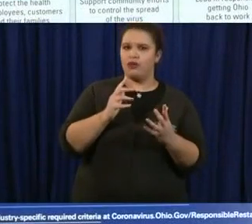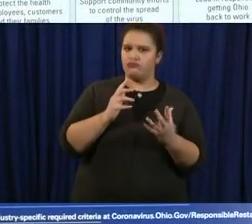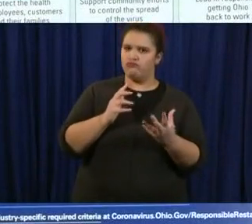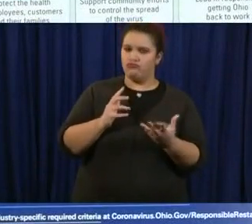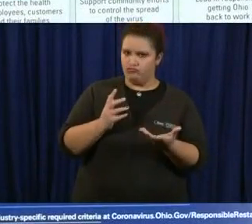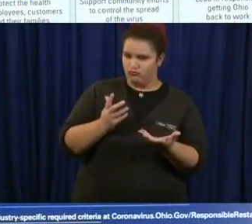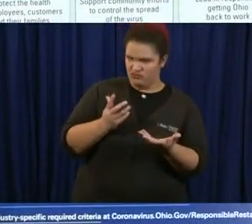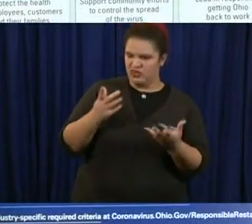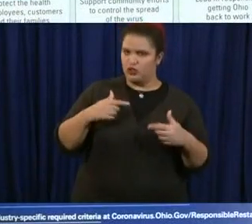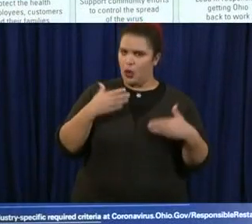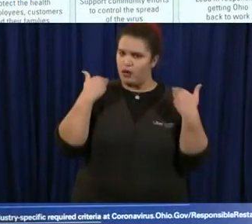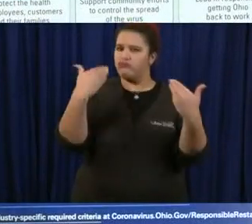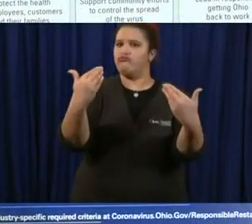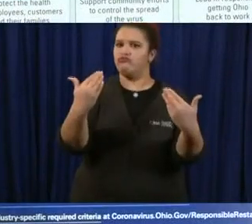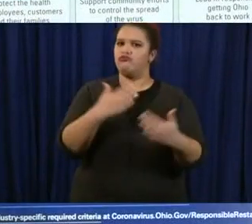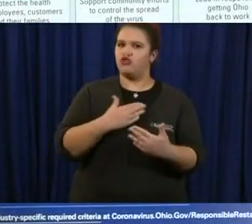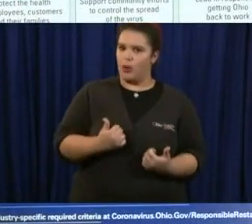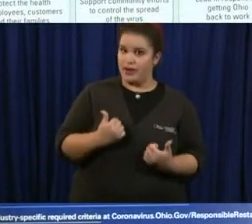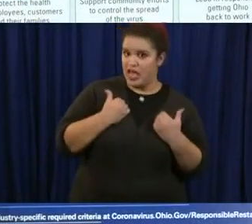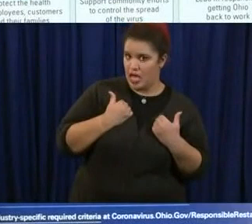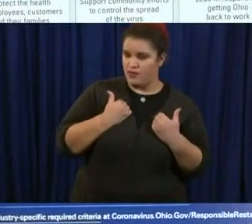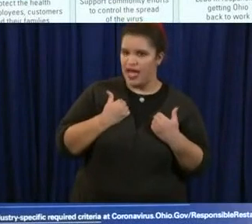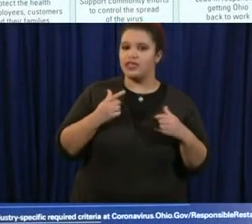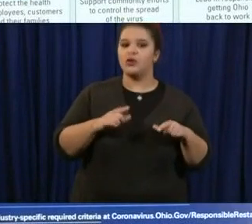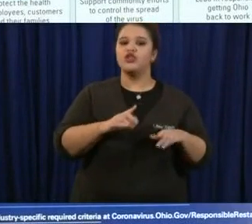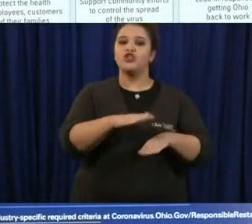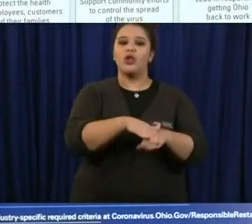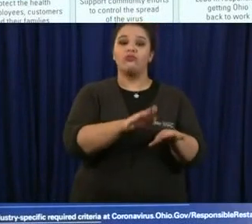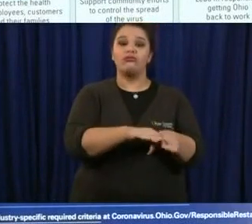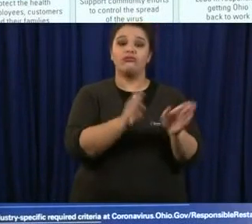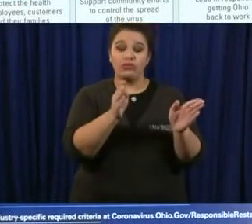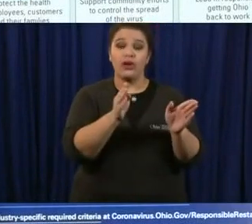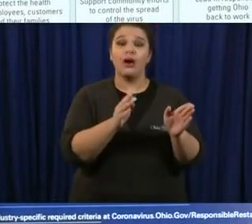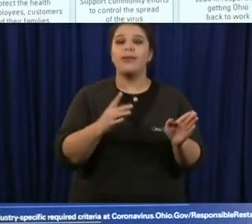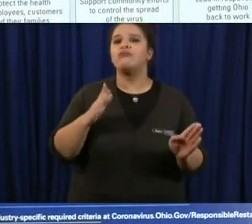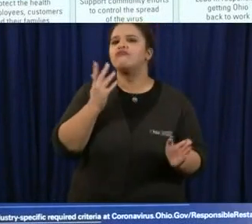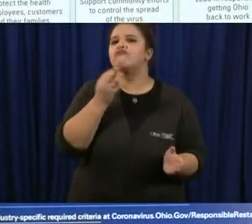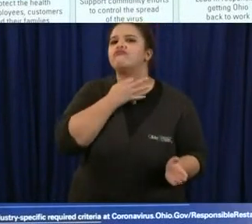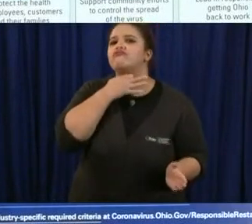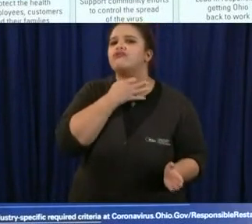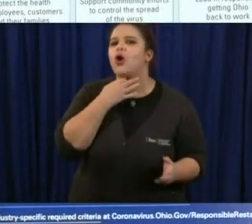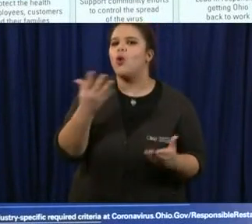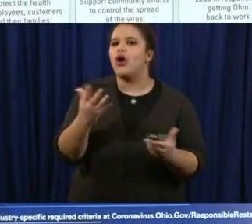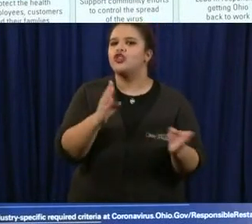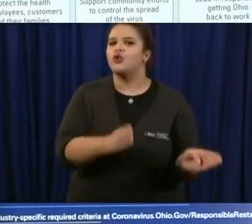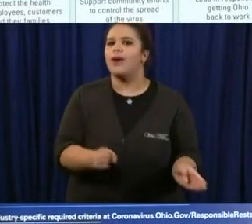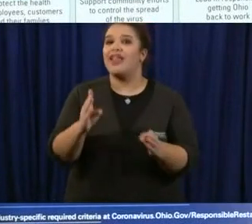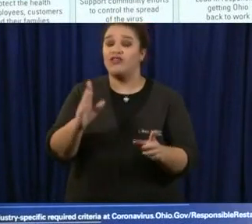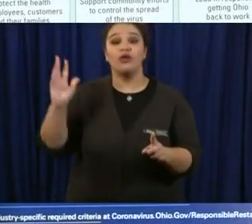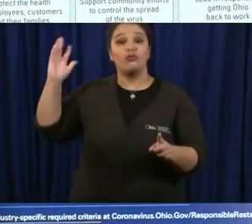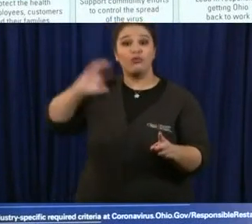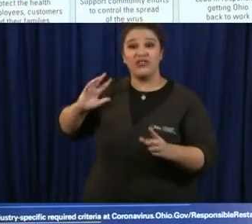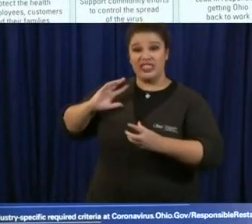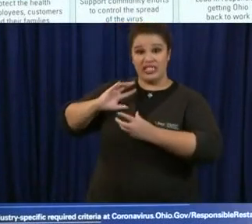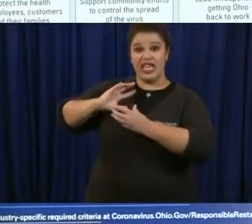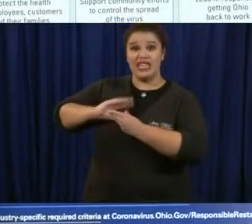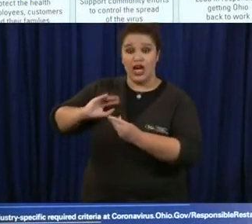come out of lockout, my question is, do you have a plan to strike the previous narrative that this is both highly contagious and 20 times more deadly?